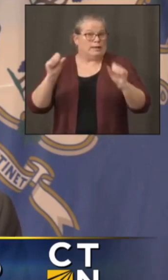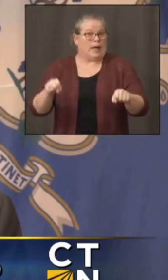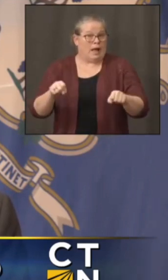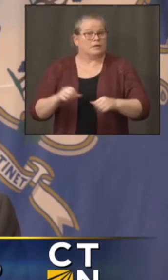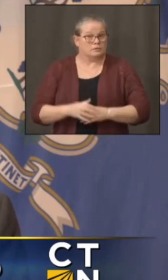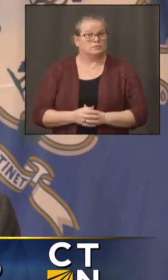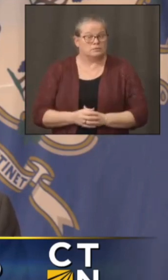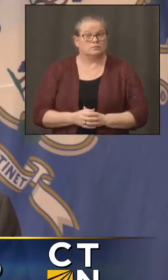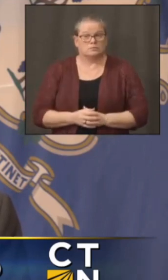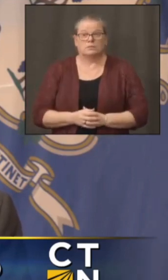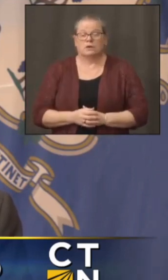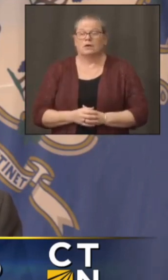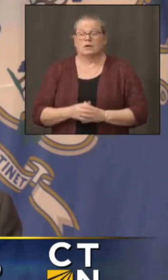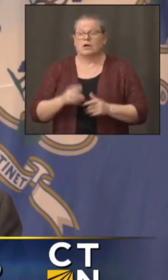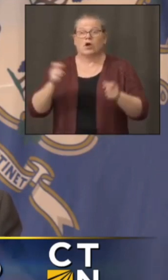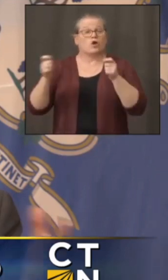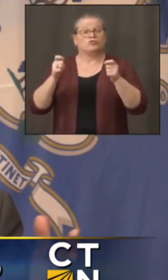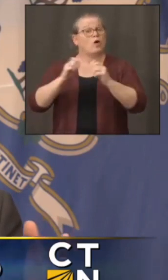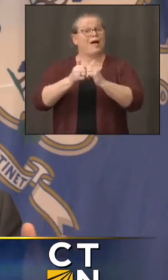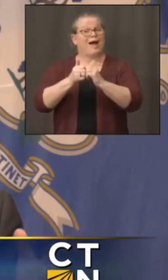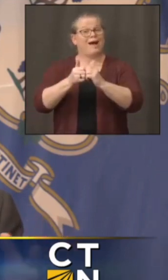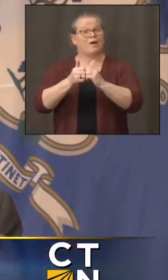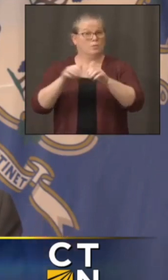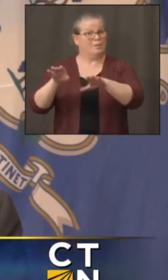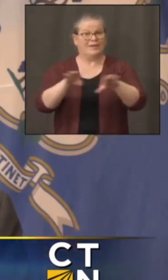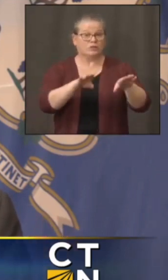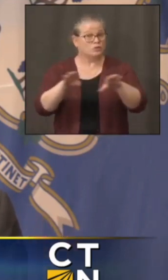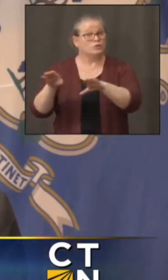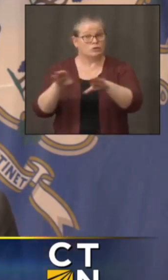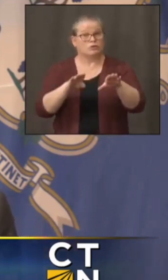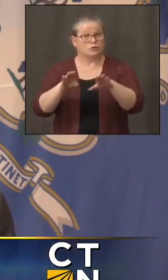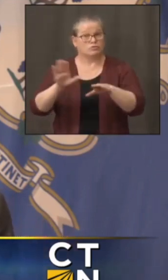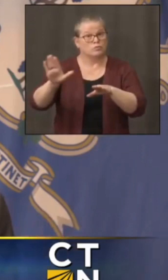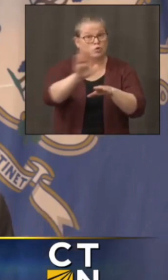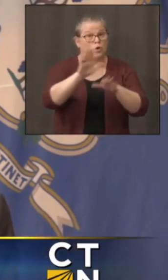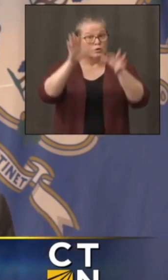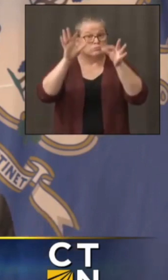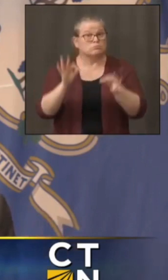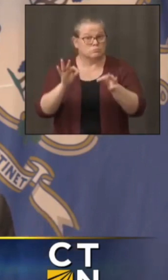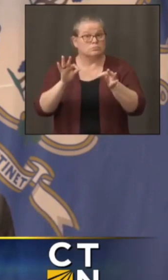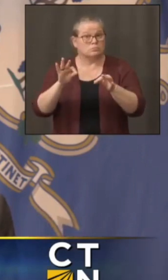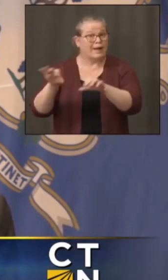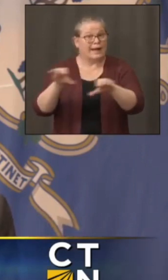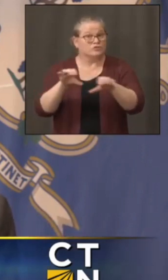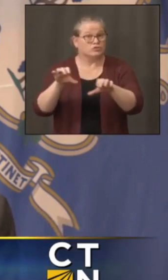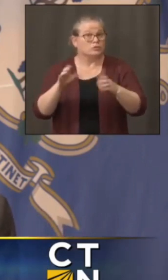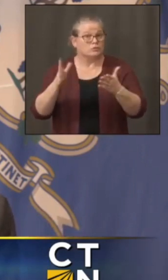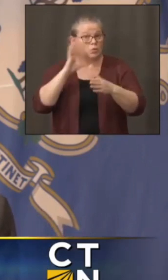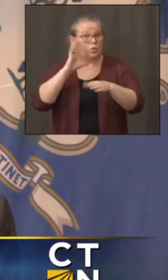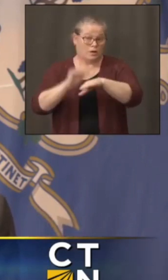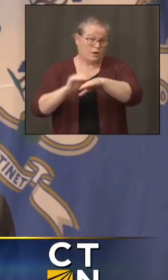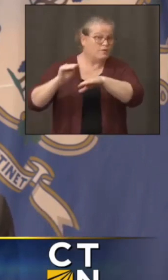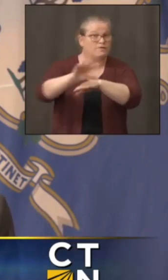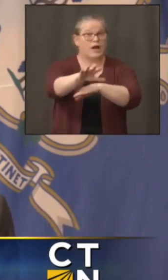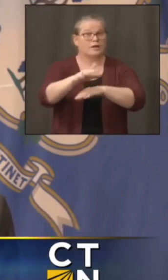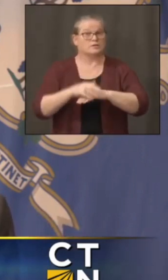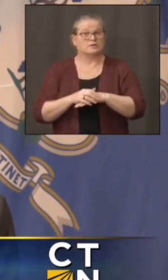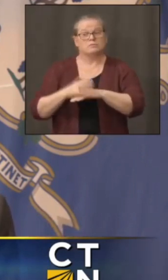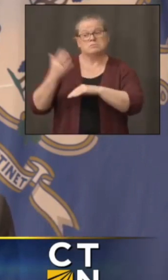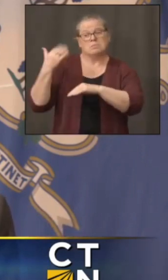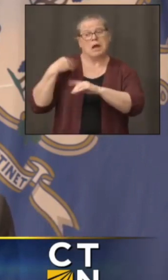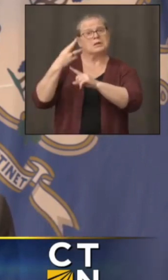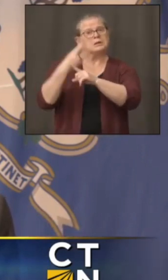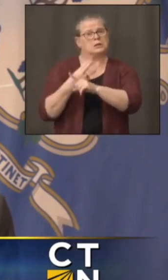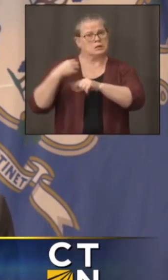think you see that um uh over the last six months as connecticut has really led in terms of uh wearing the mask and